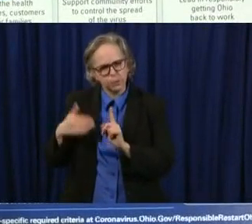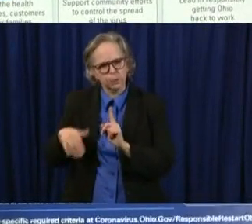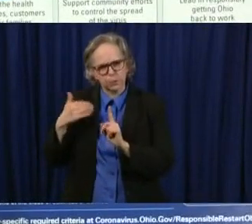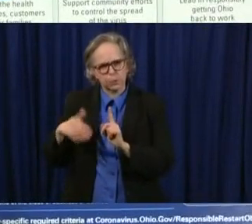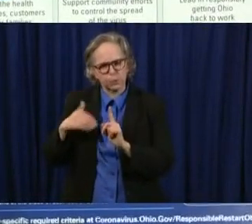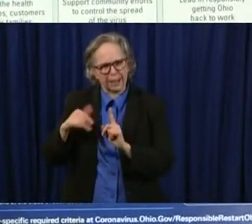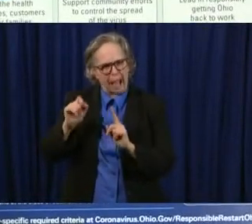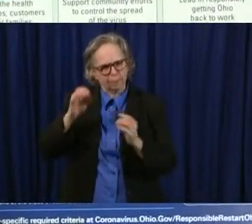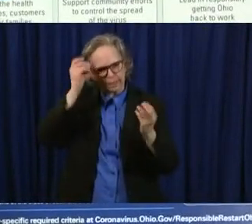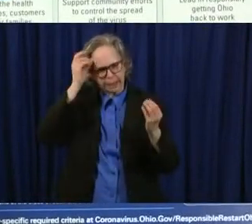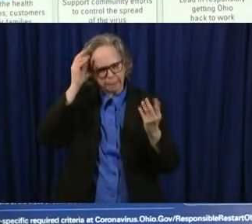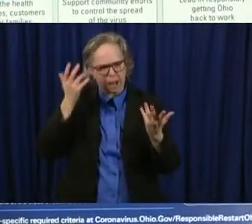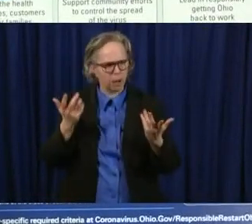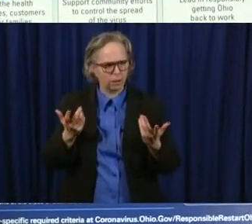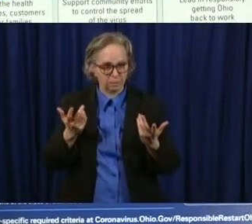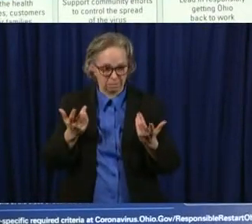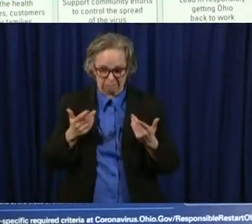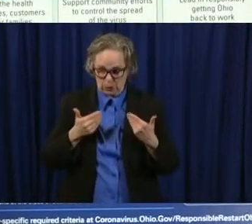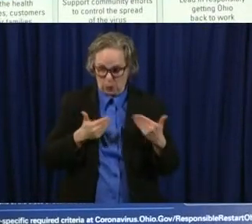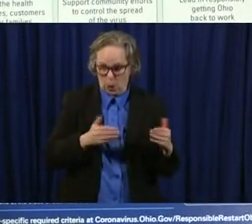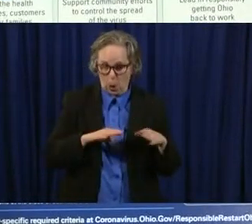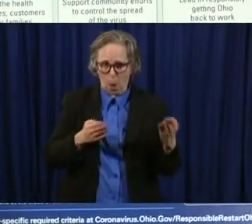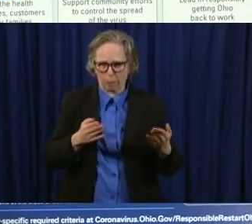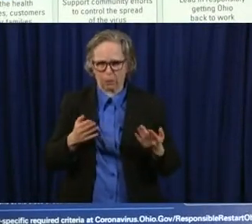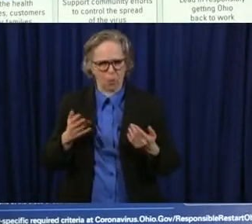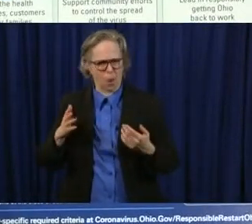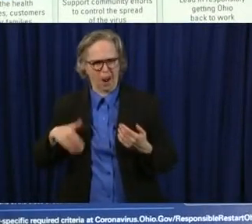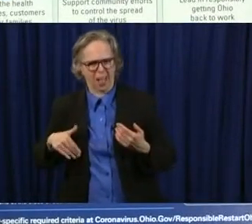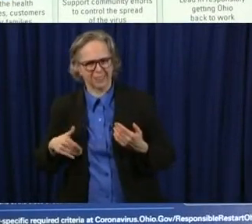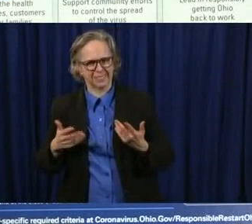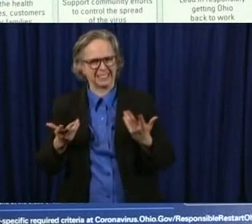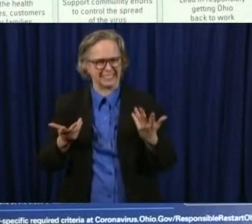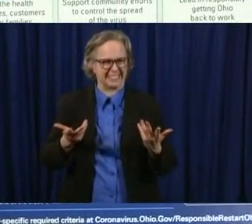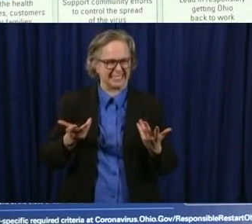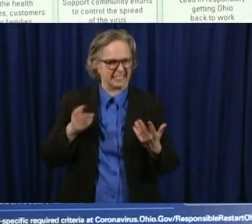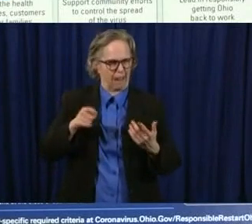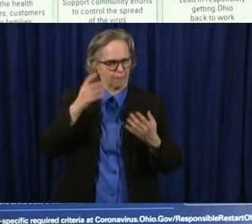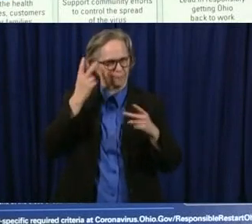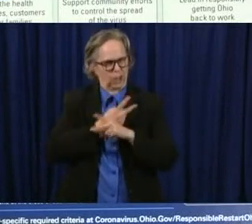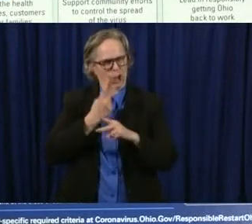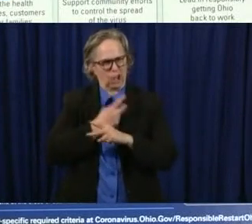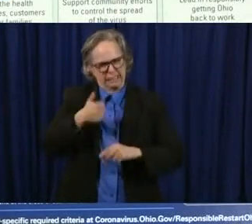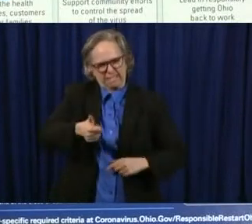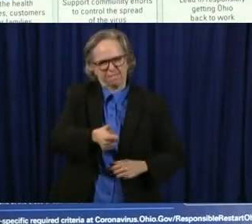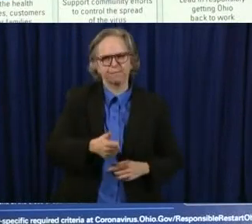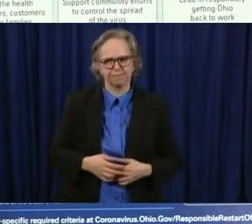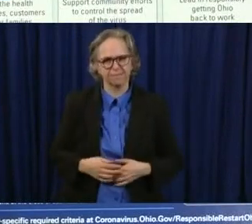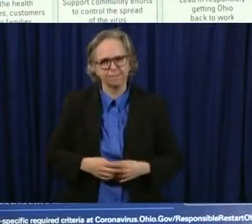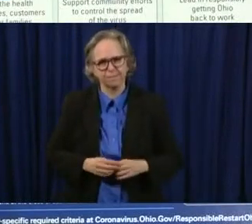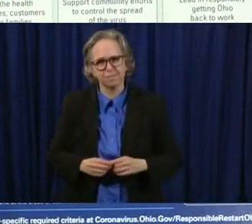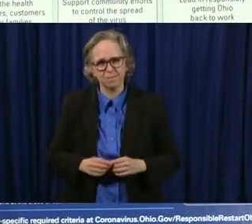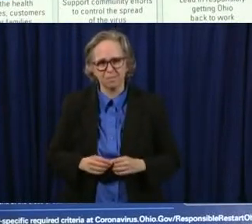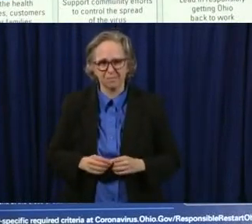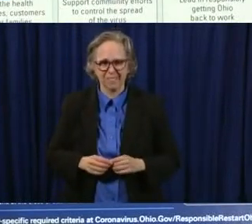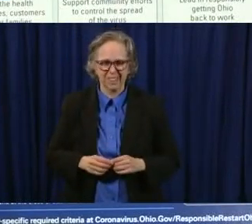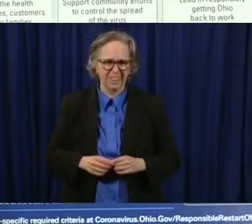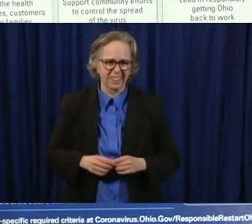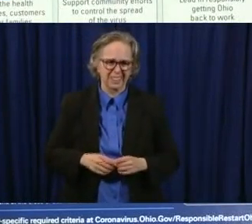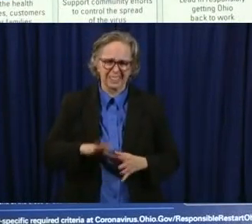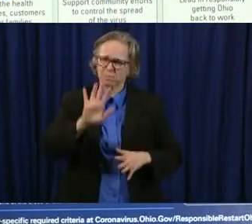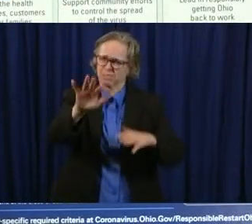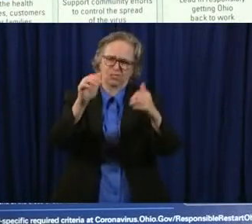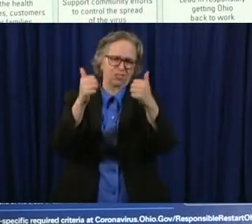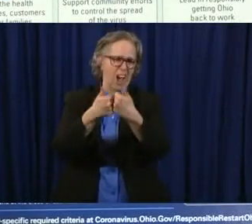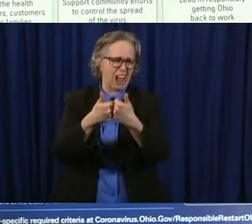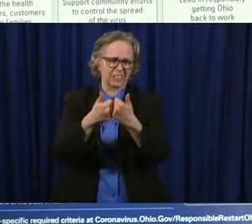what we're faced with um you know is when you have particularly in regard to the hospitals